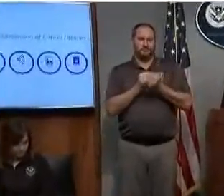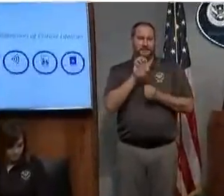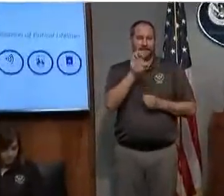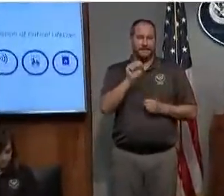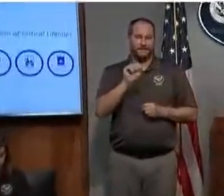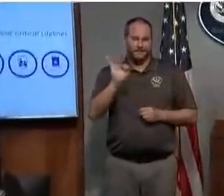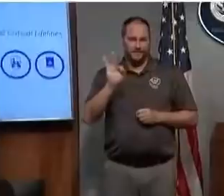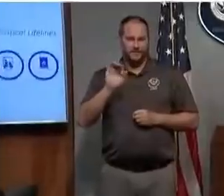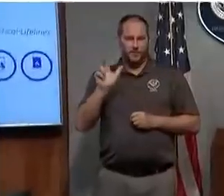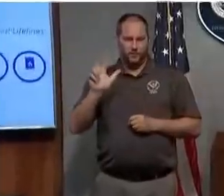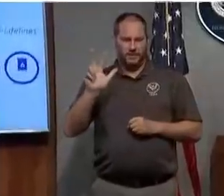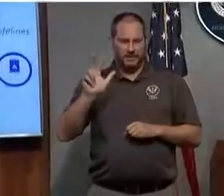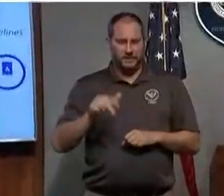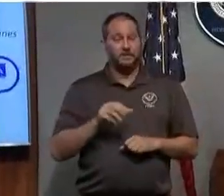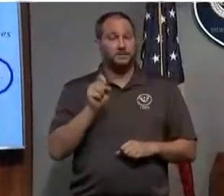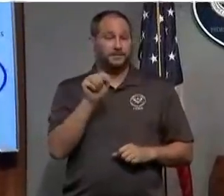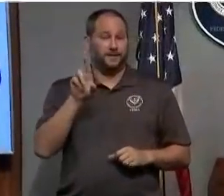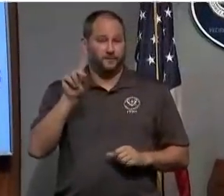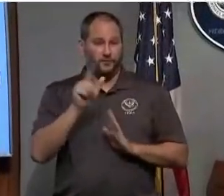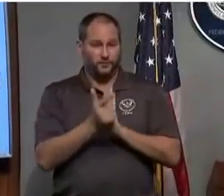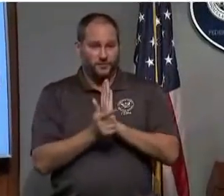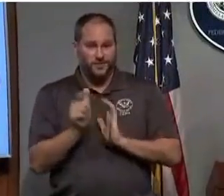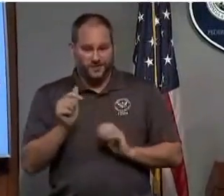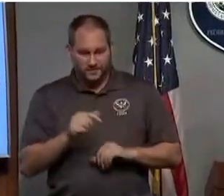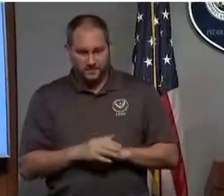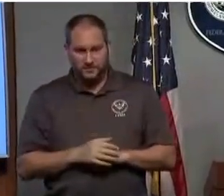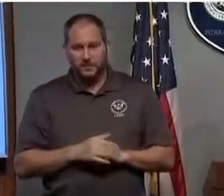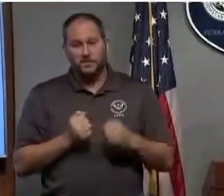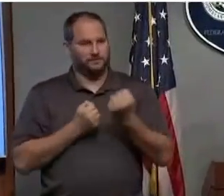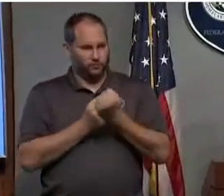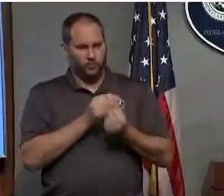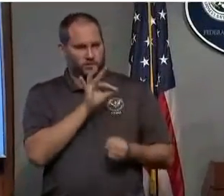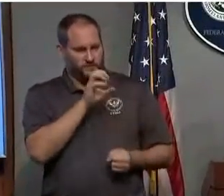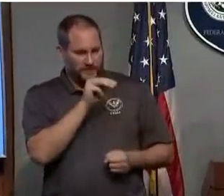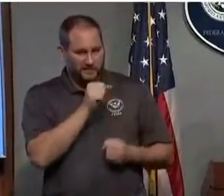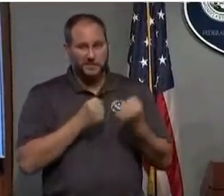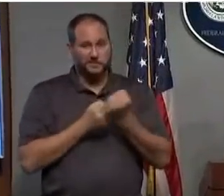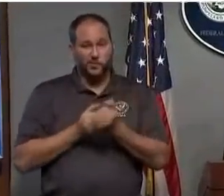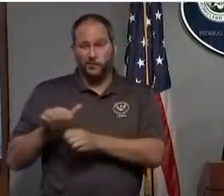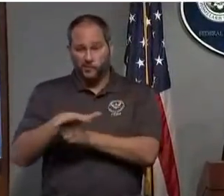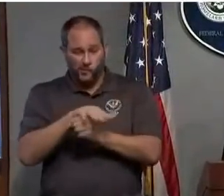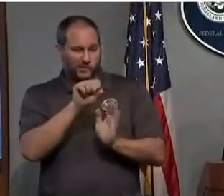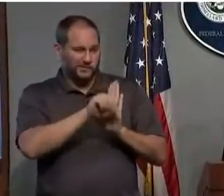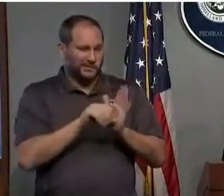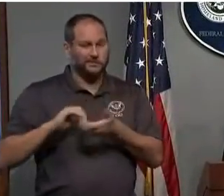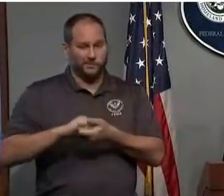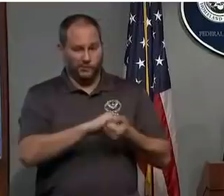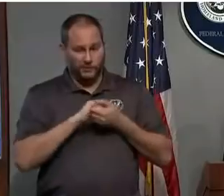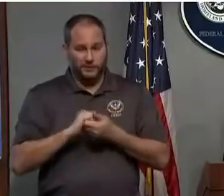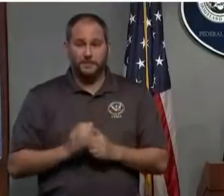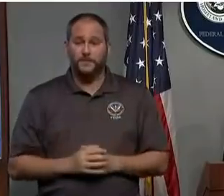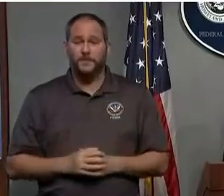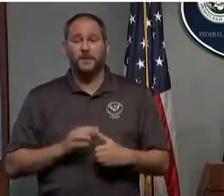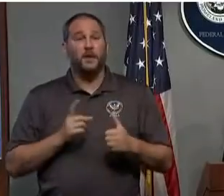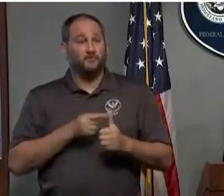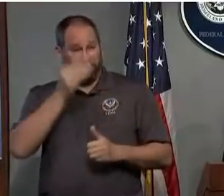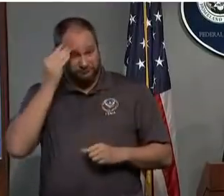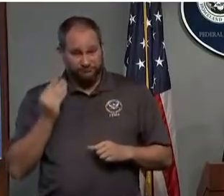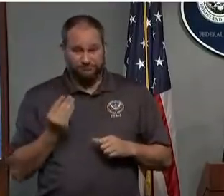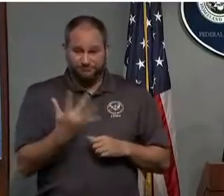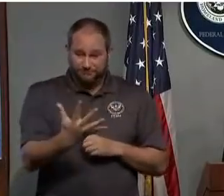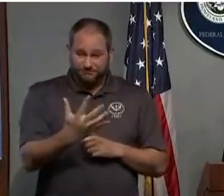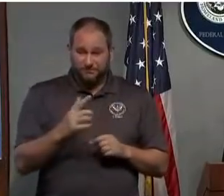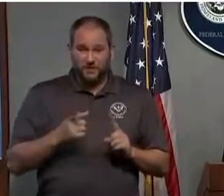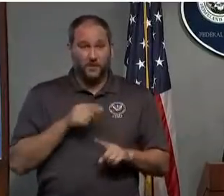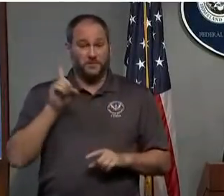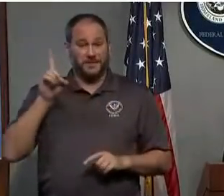and our state and local partners. But first, I'd like to mention the support that the Department of Defense is